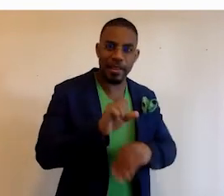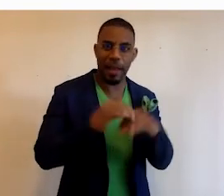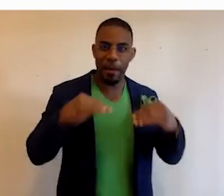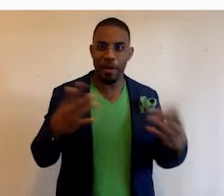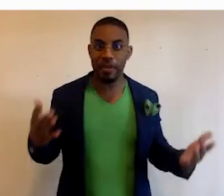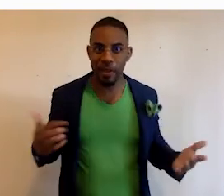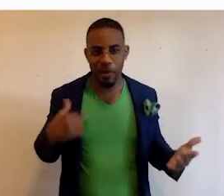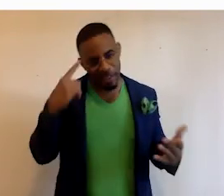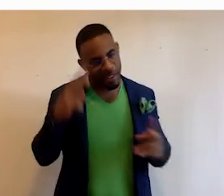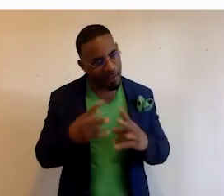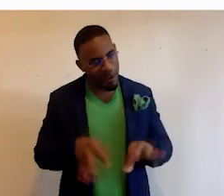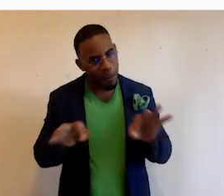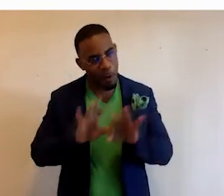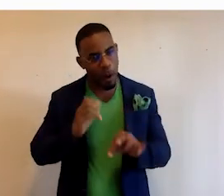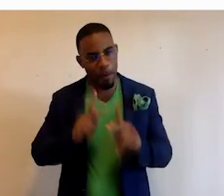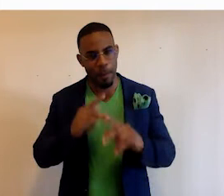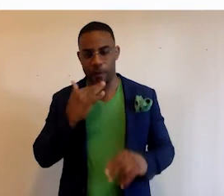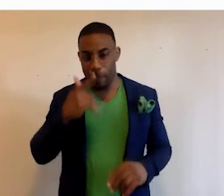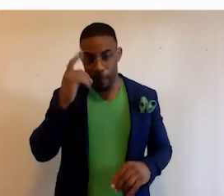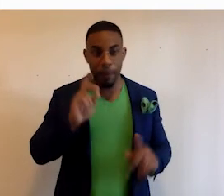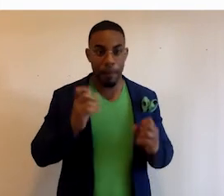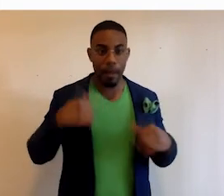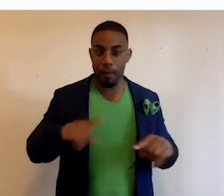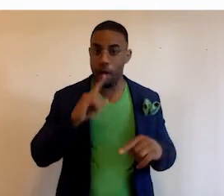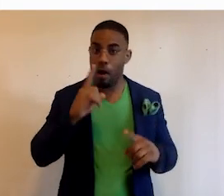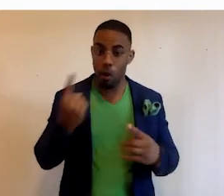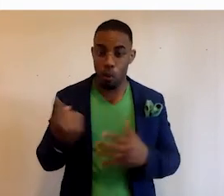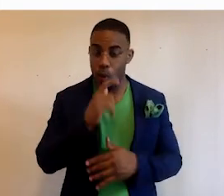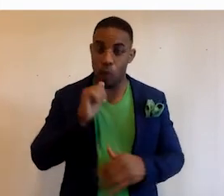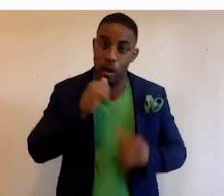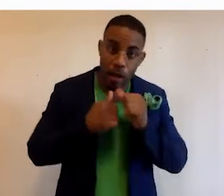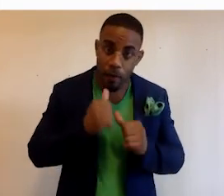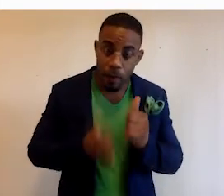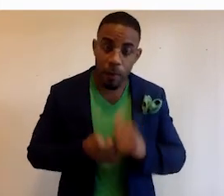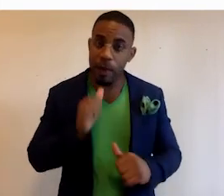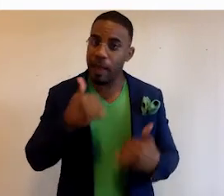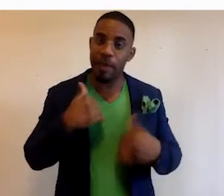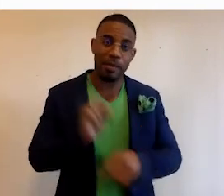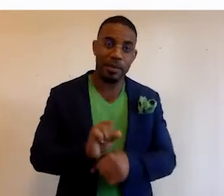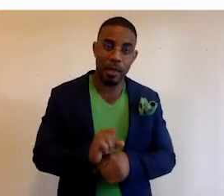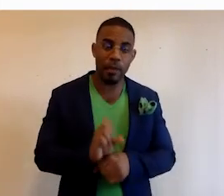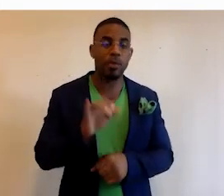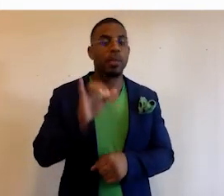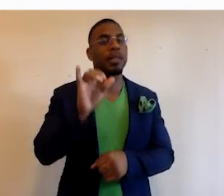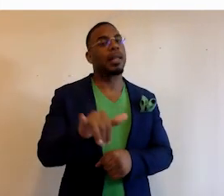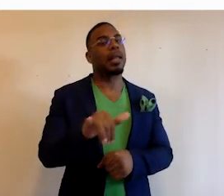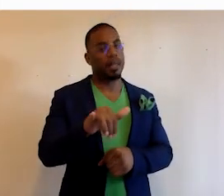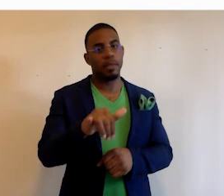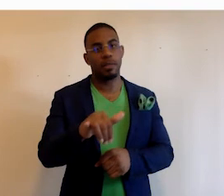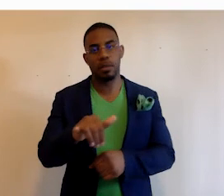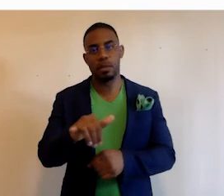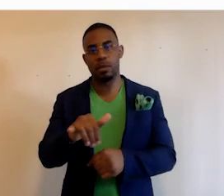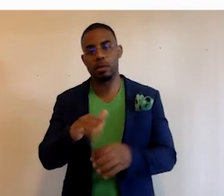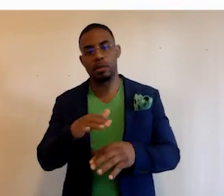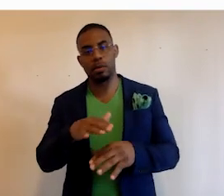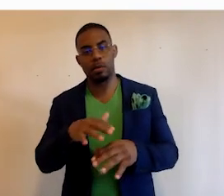market? We think that's very important to our people of color because many of us are the ones that are suffering, not having jobs. And so that's a platform that we're going to be